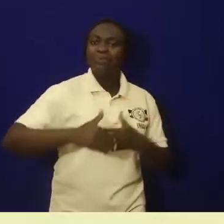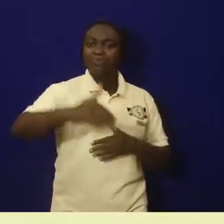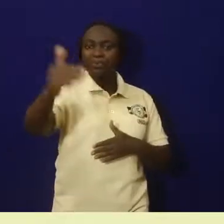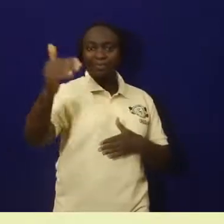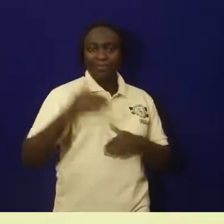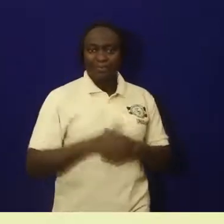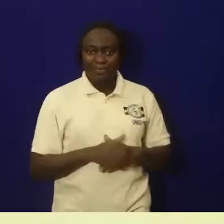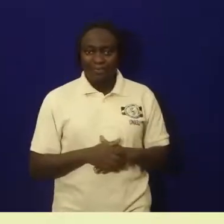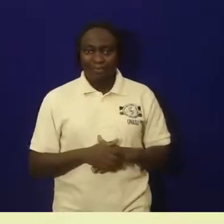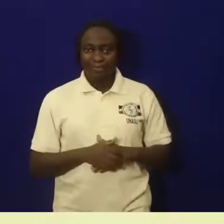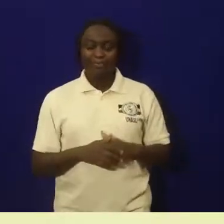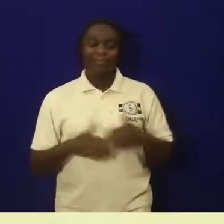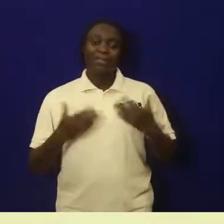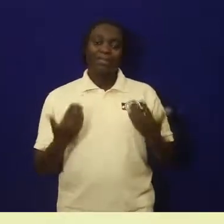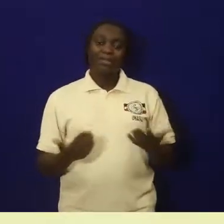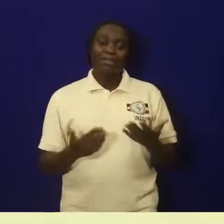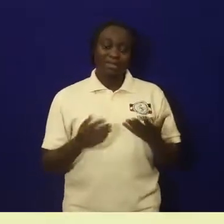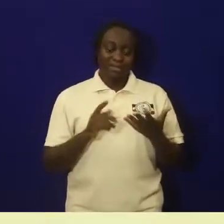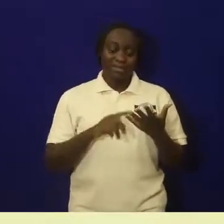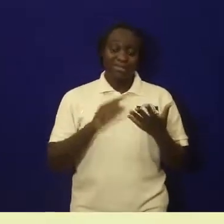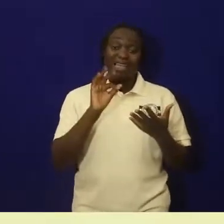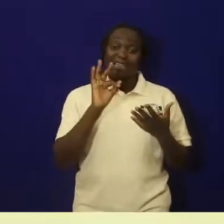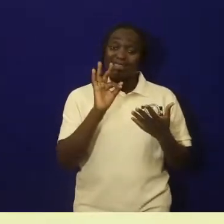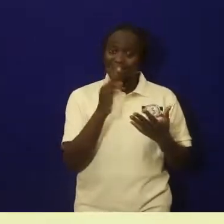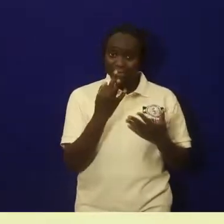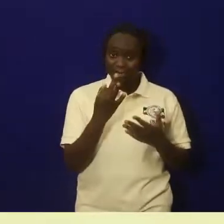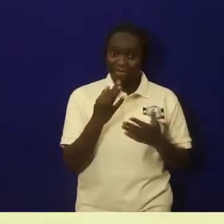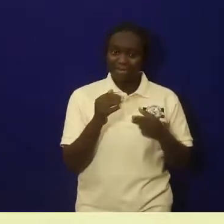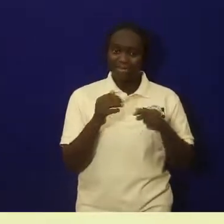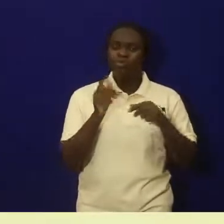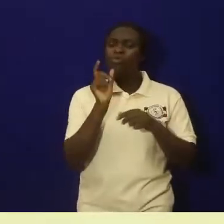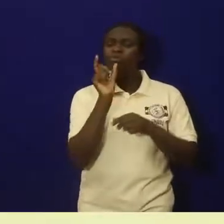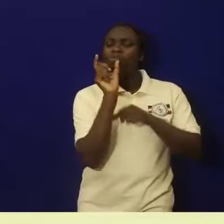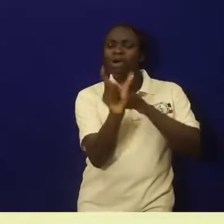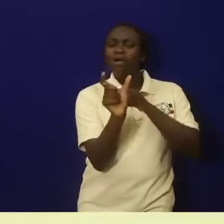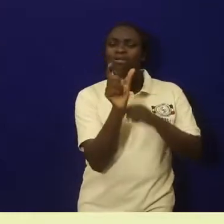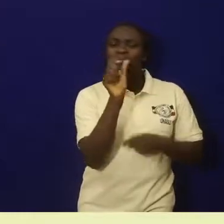And number three said, what is Akiyoro-je?